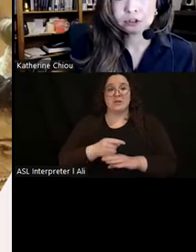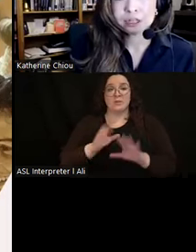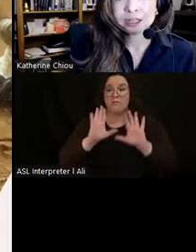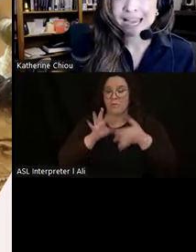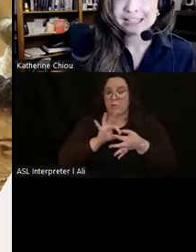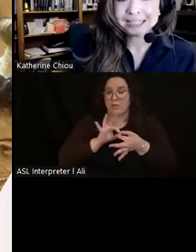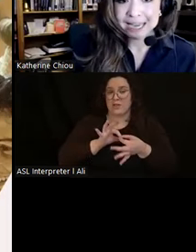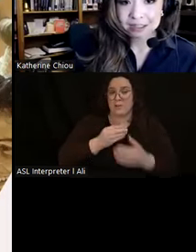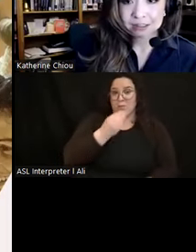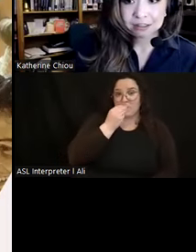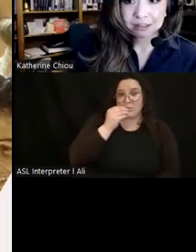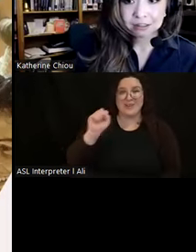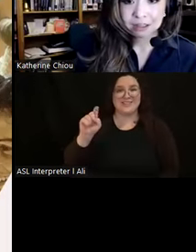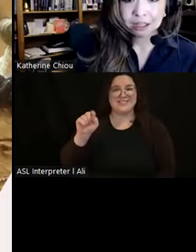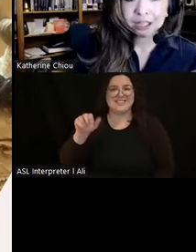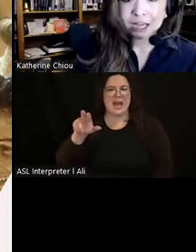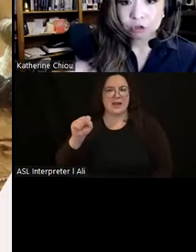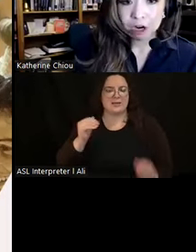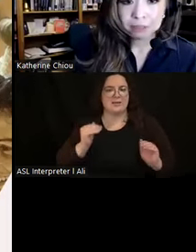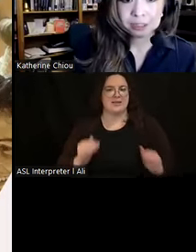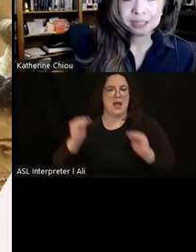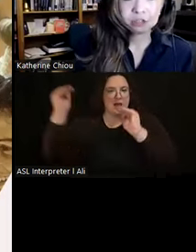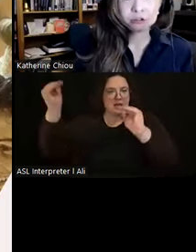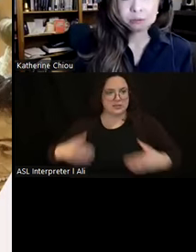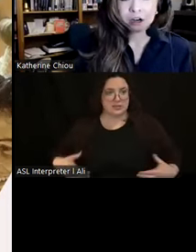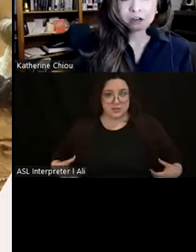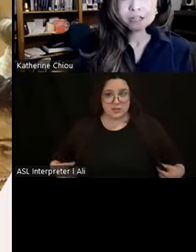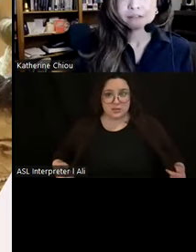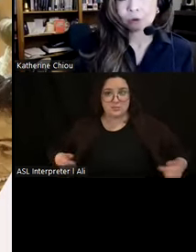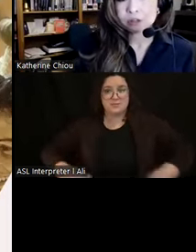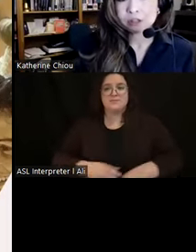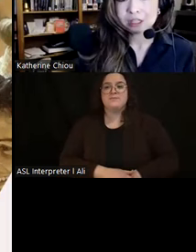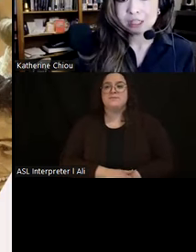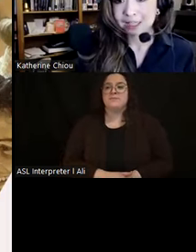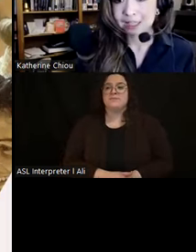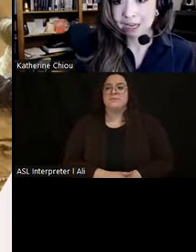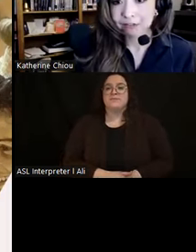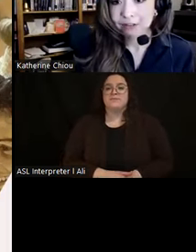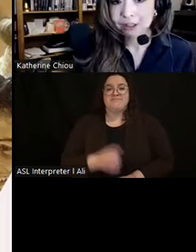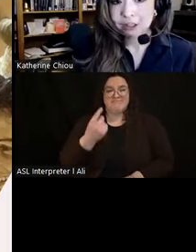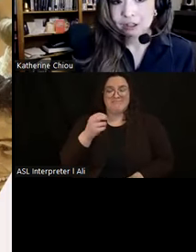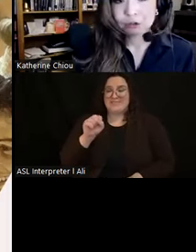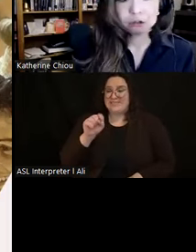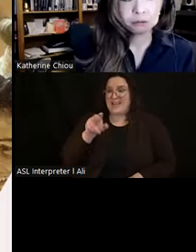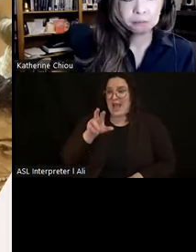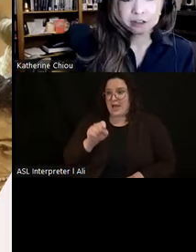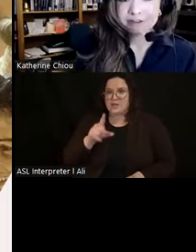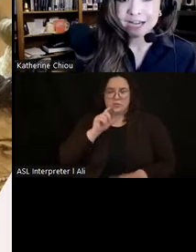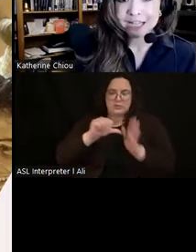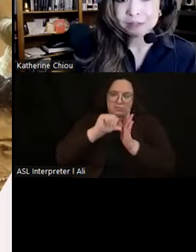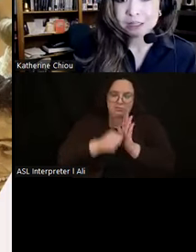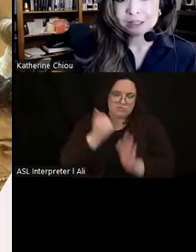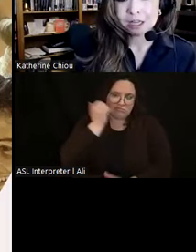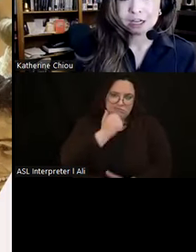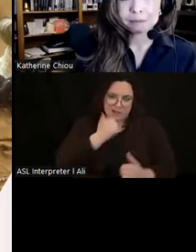food and status. Now the lines drawn between status groups are reinforced in daily life through modern